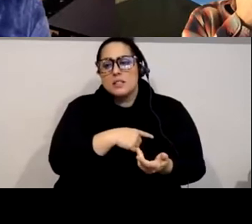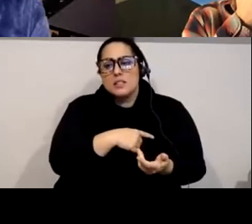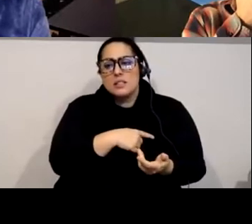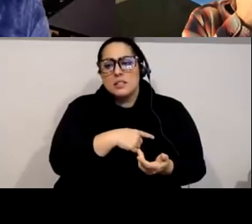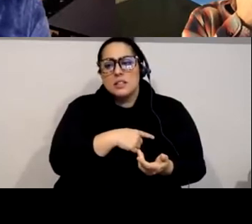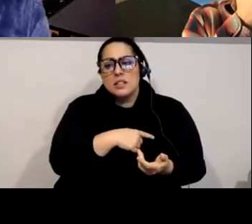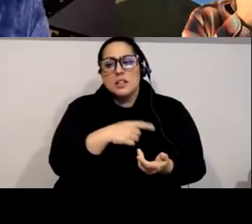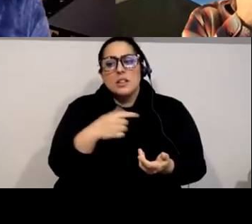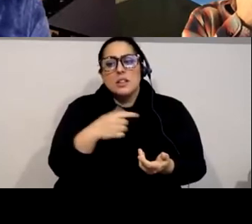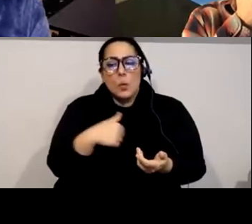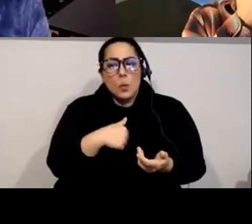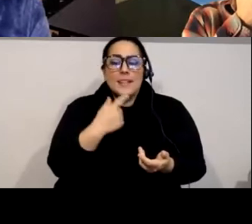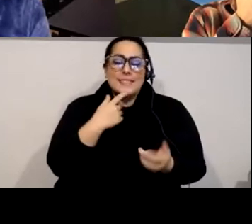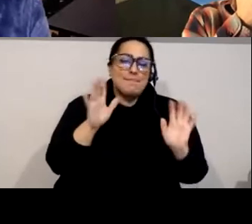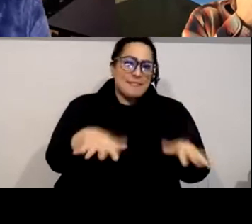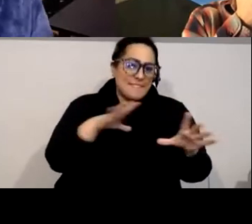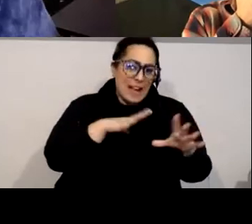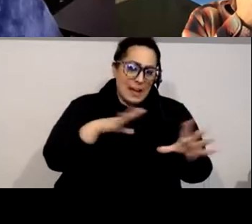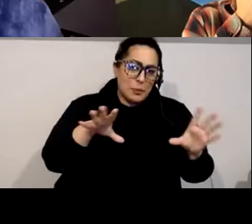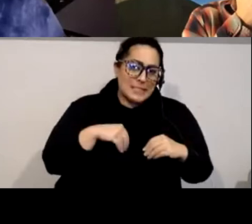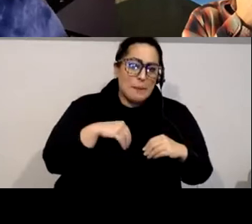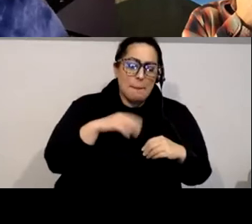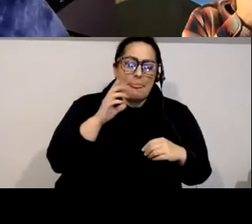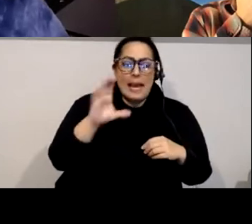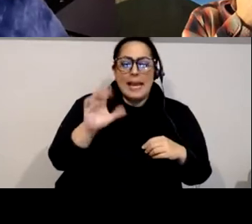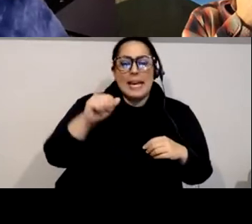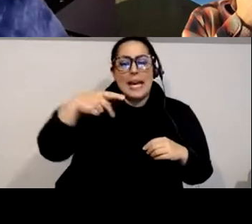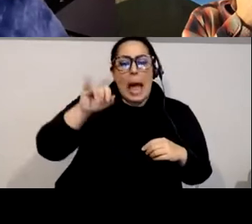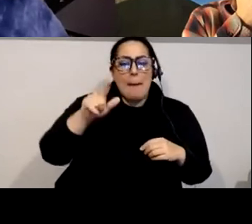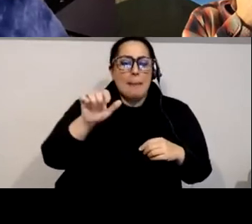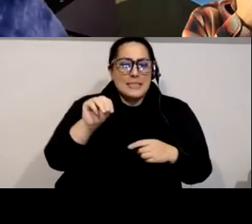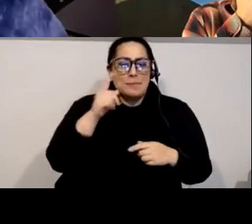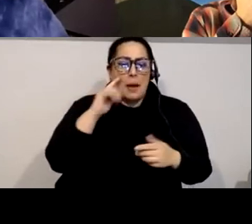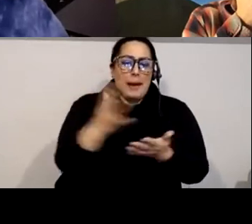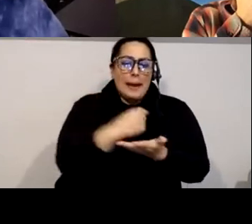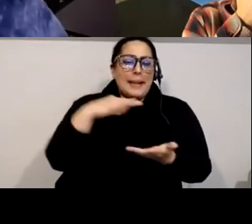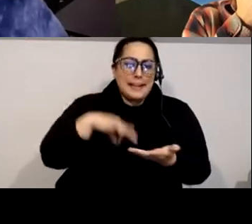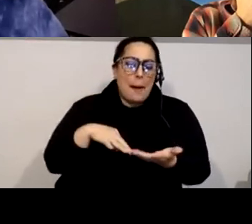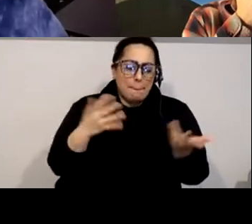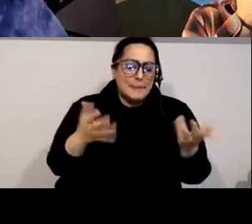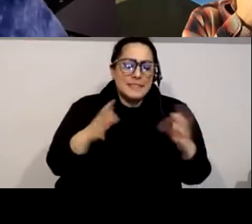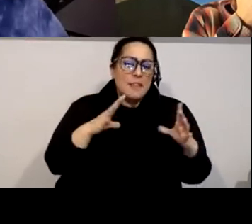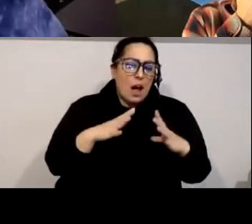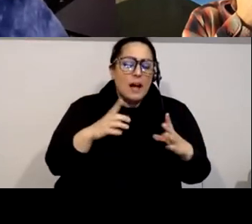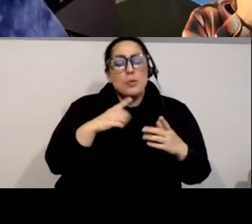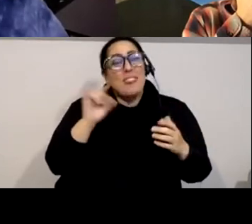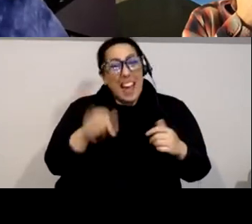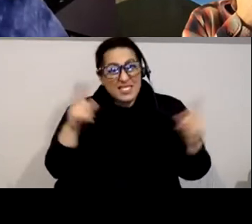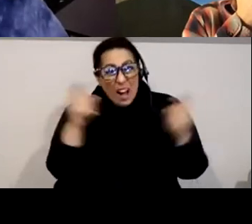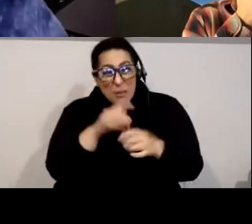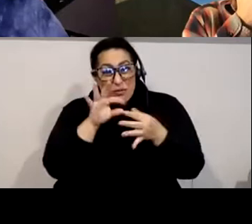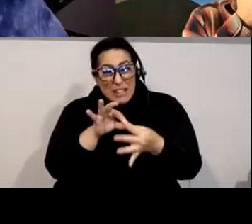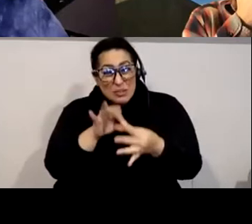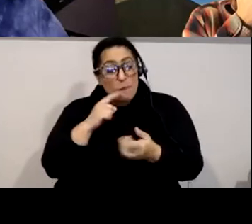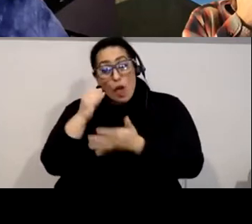the, let's just put capitalism and, you know, it's like their source of income and they provide some, so it's a complicated relationship on the artist